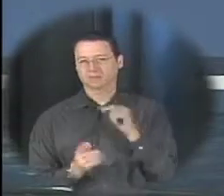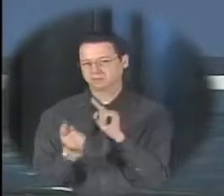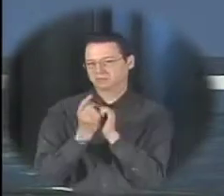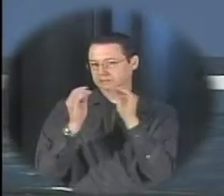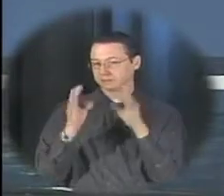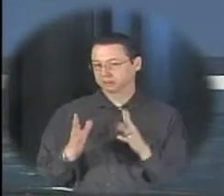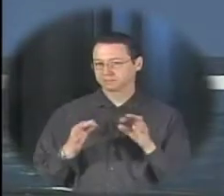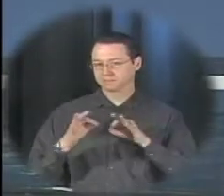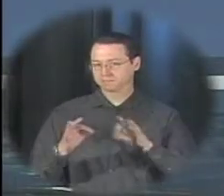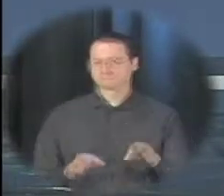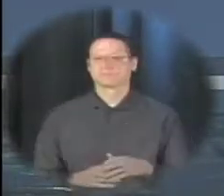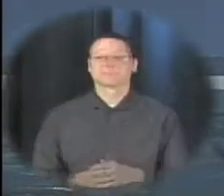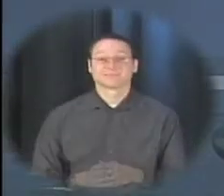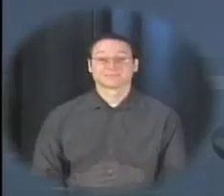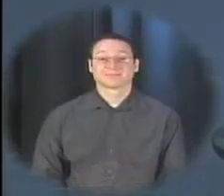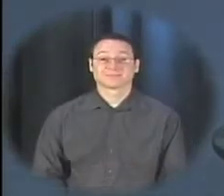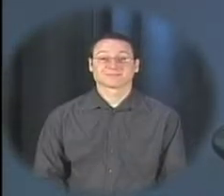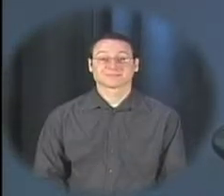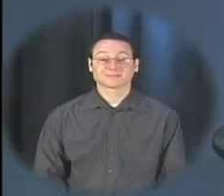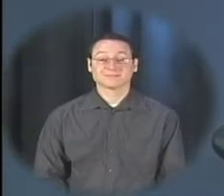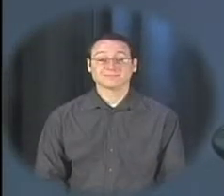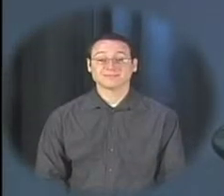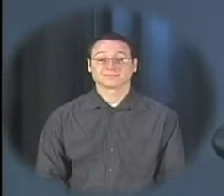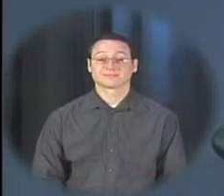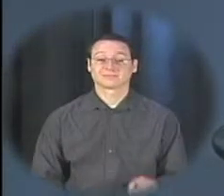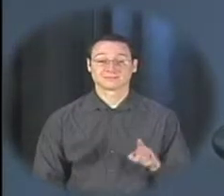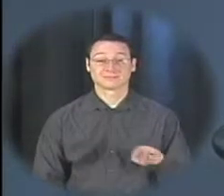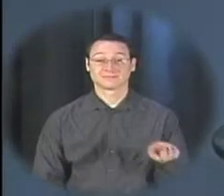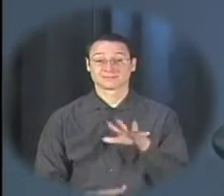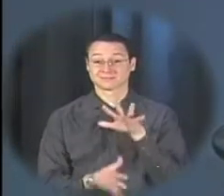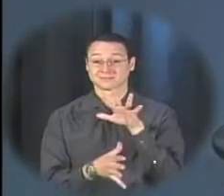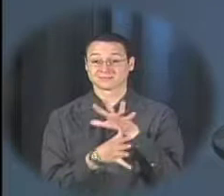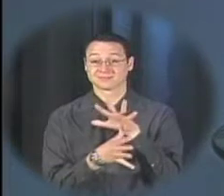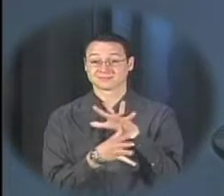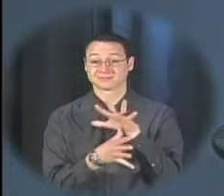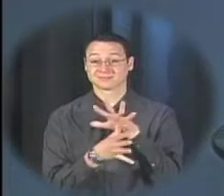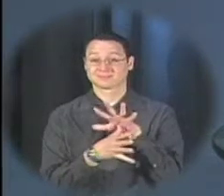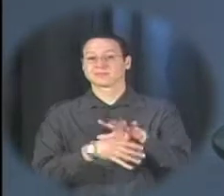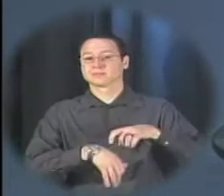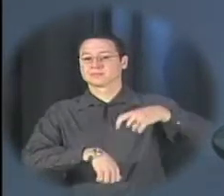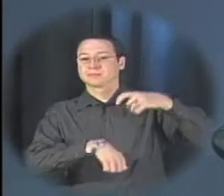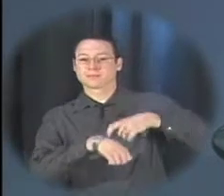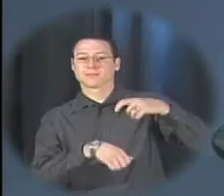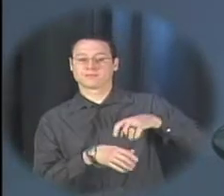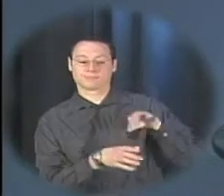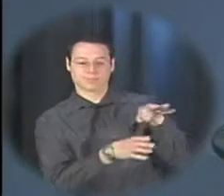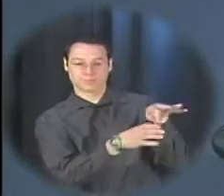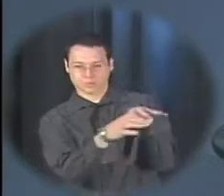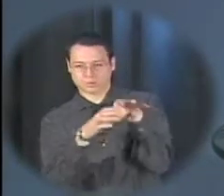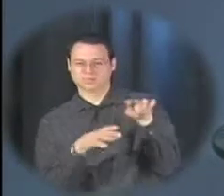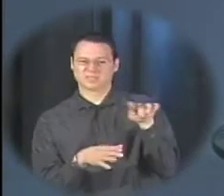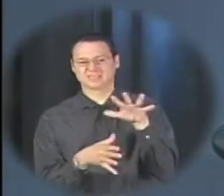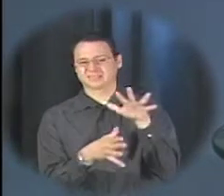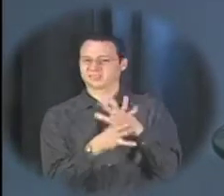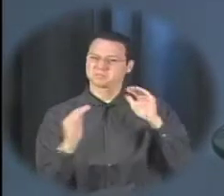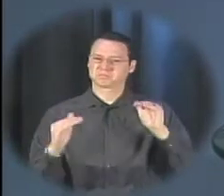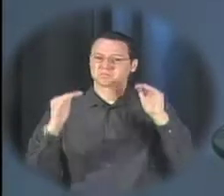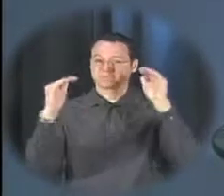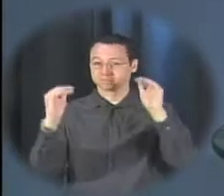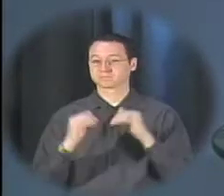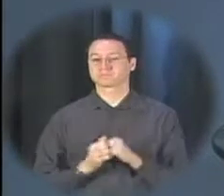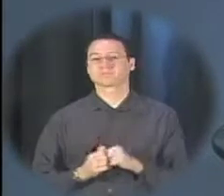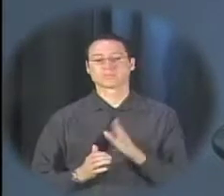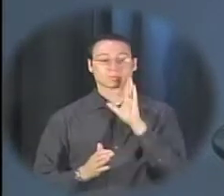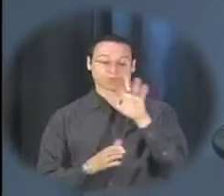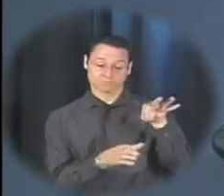senior braves it is time for you to vote for senior superlatives voting will be taking